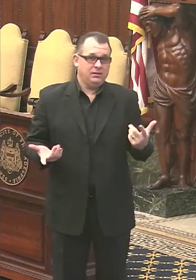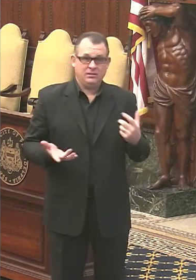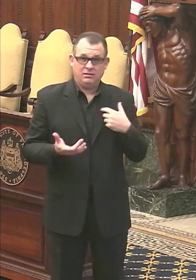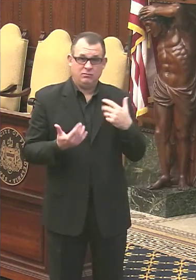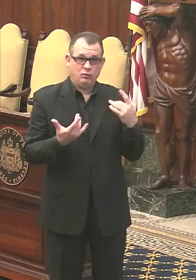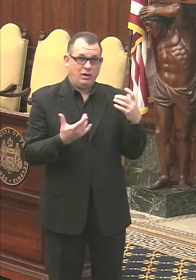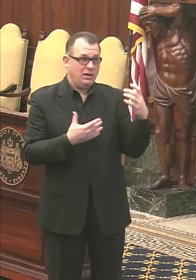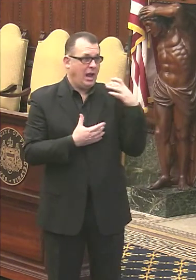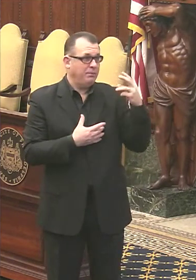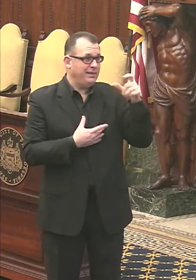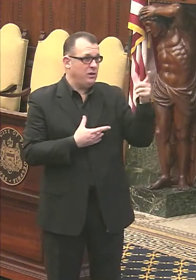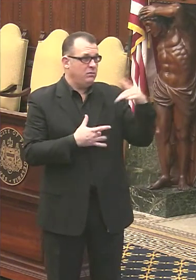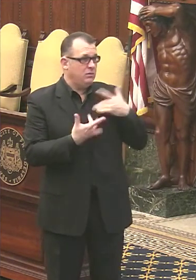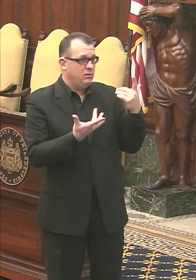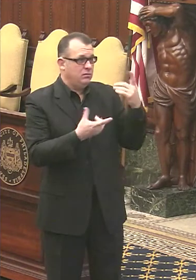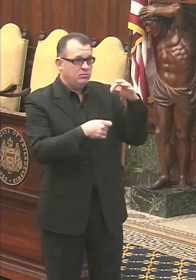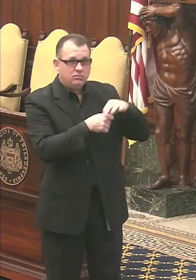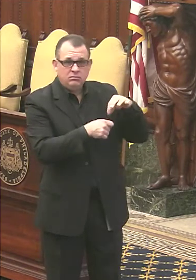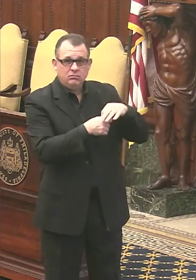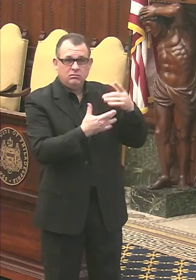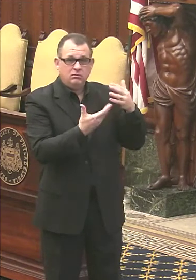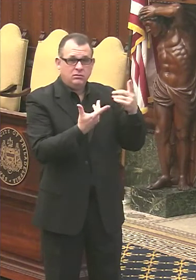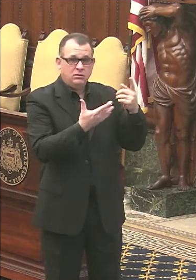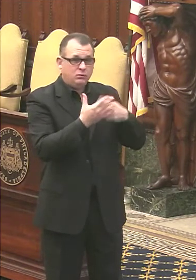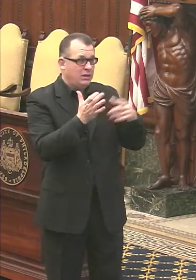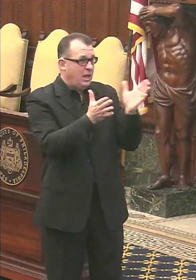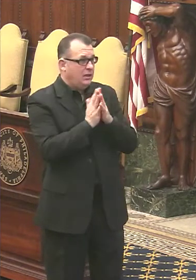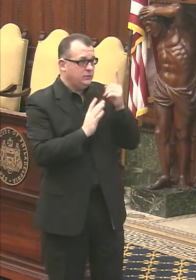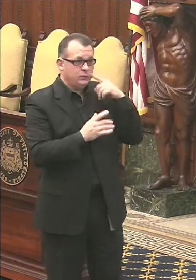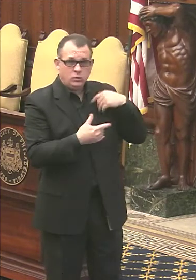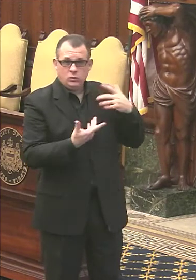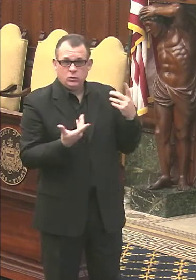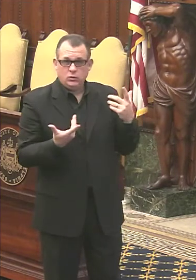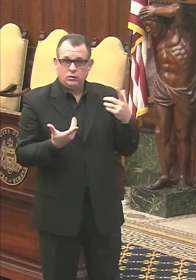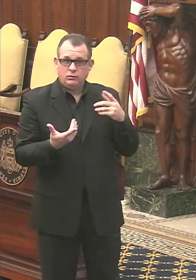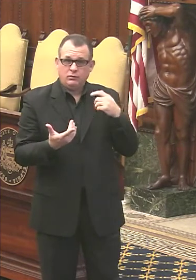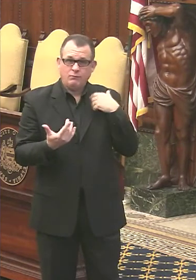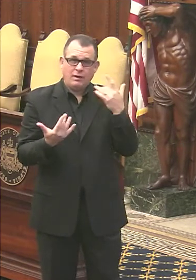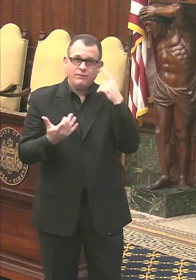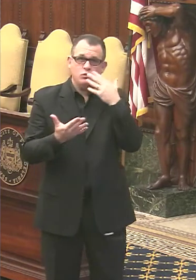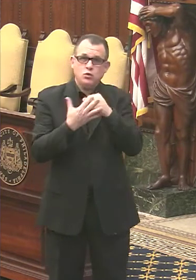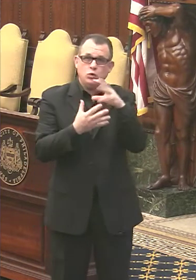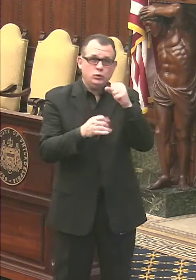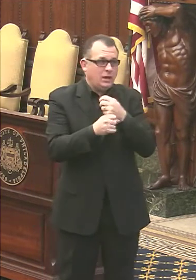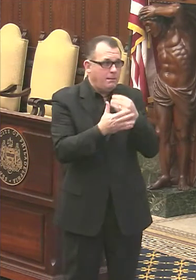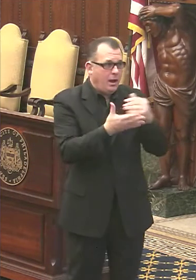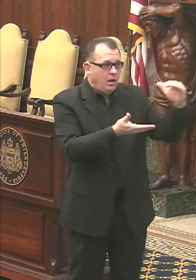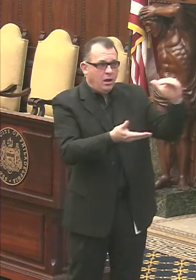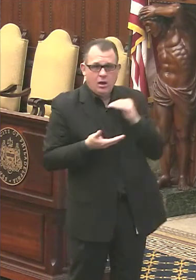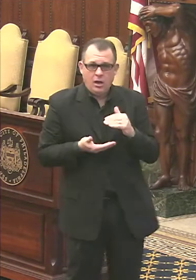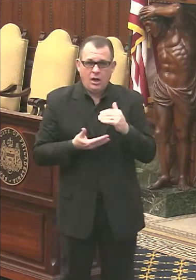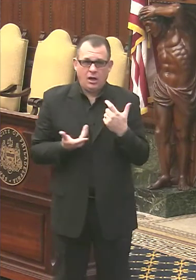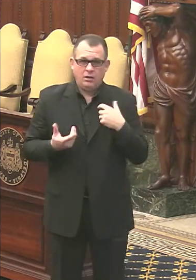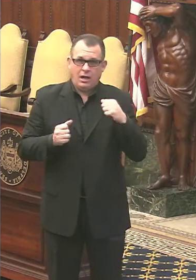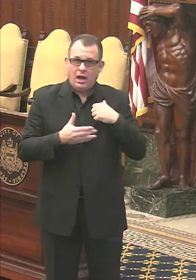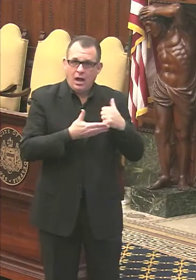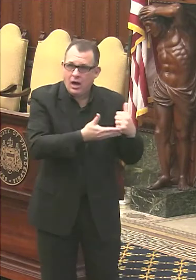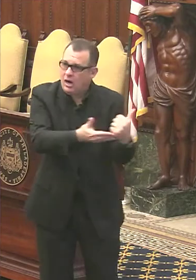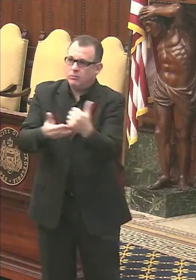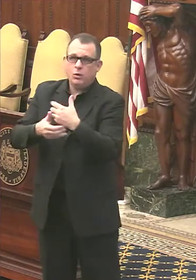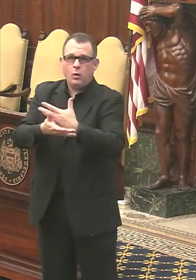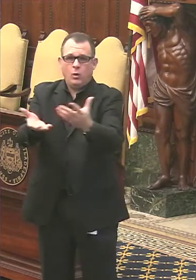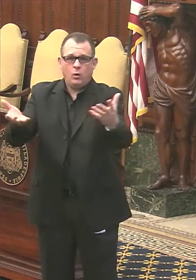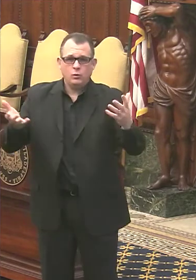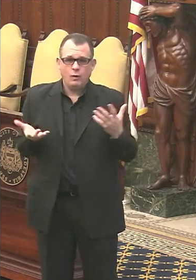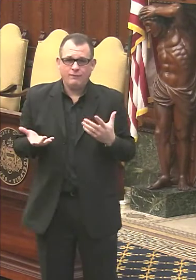this morning, uh, bodes well, hopefully for us getting this, these additional dollars that we can help more people. And we've spent tens of millions